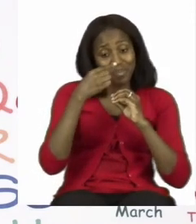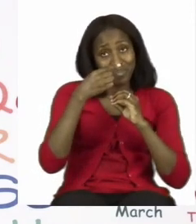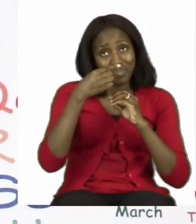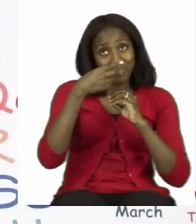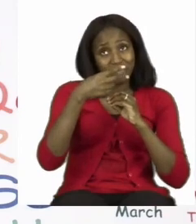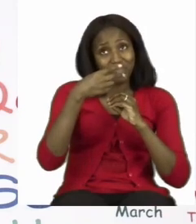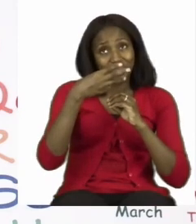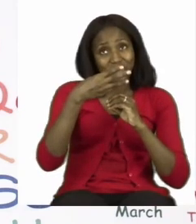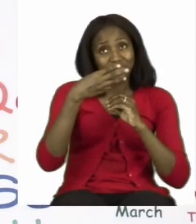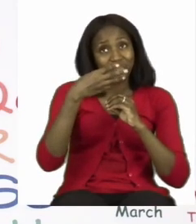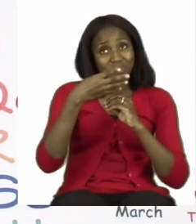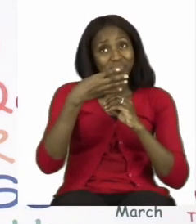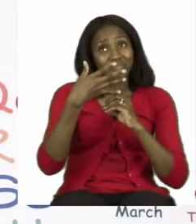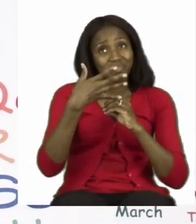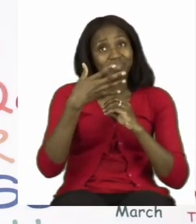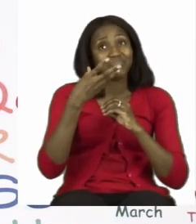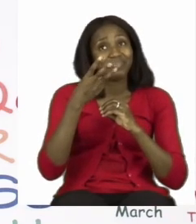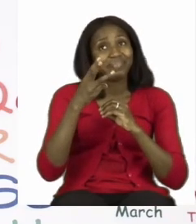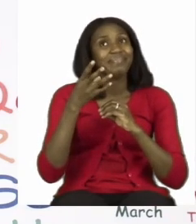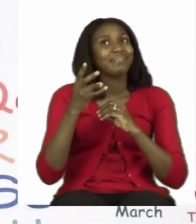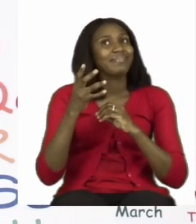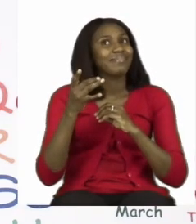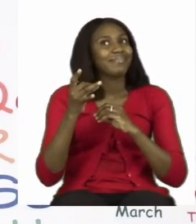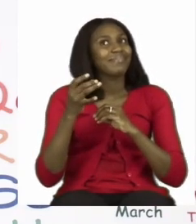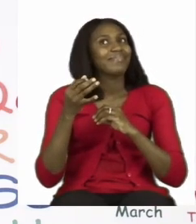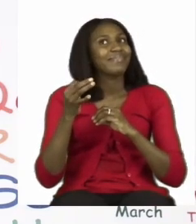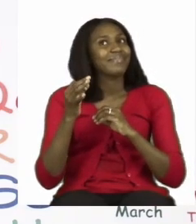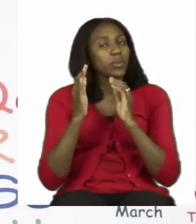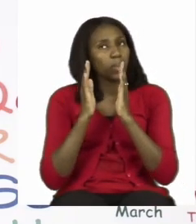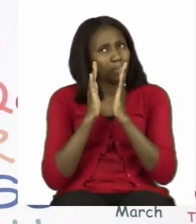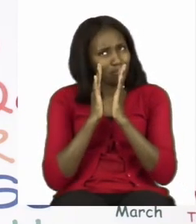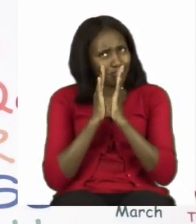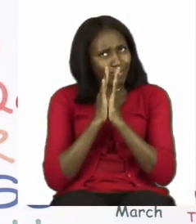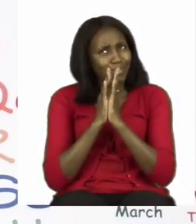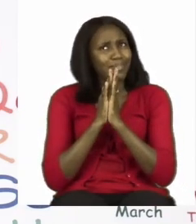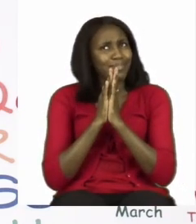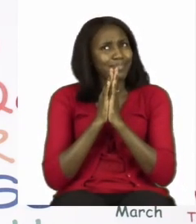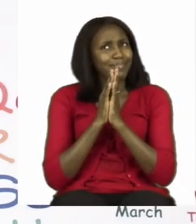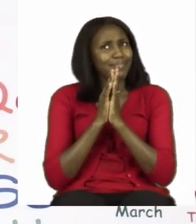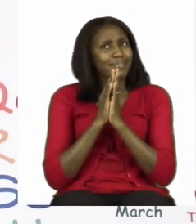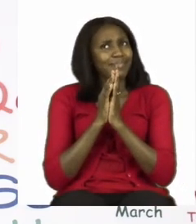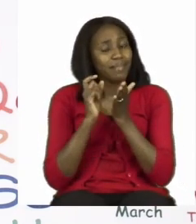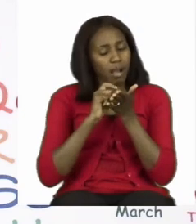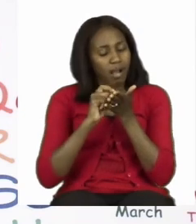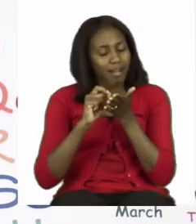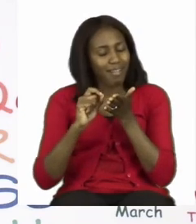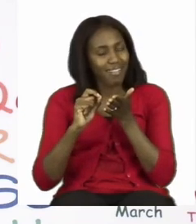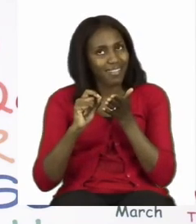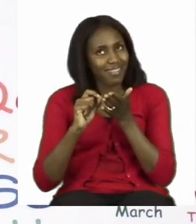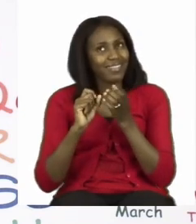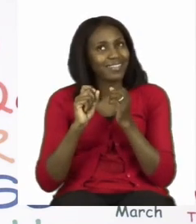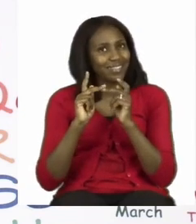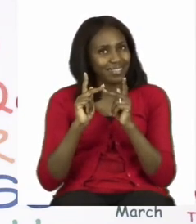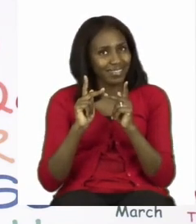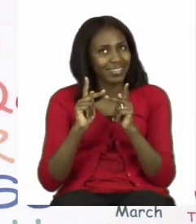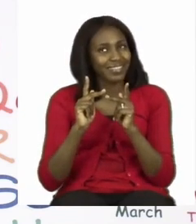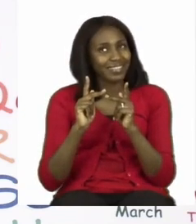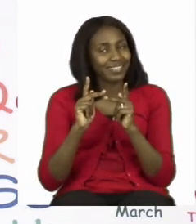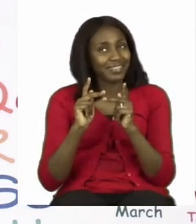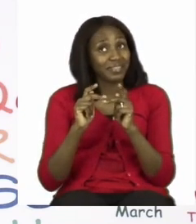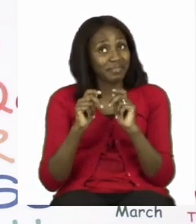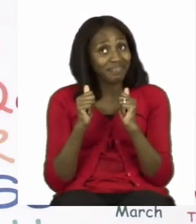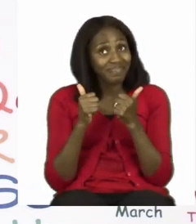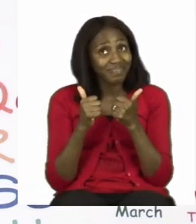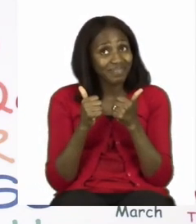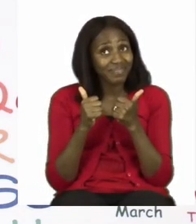I know that you can do this one, but I want you to take your time. Tracing is fun. So after you go and look